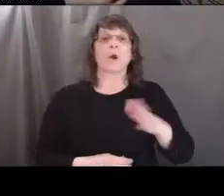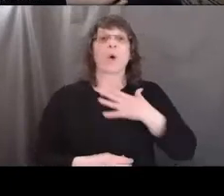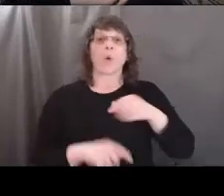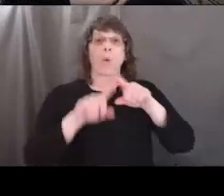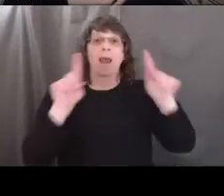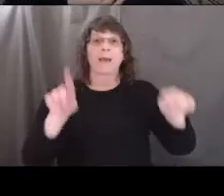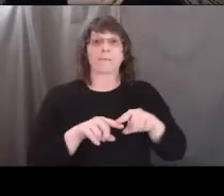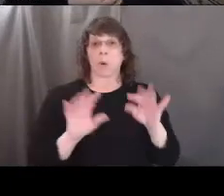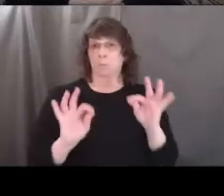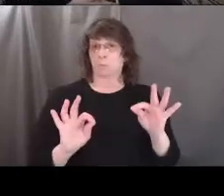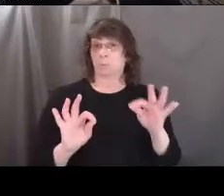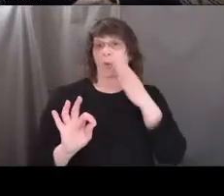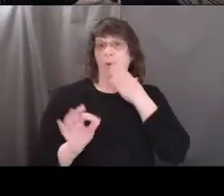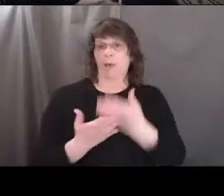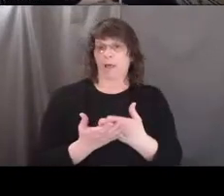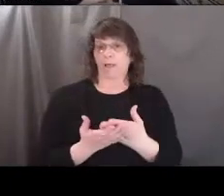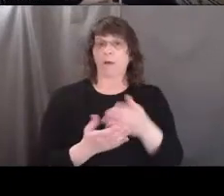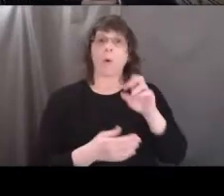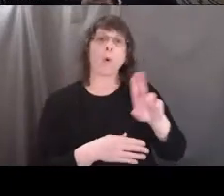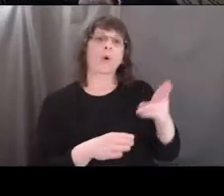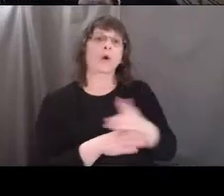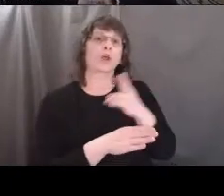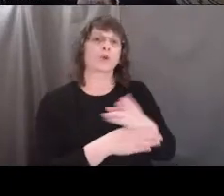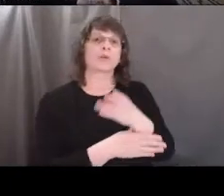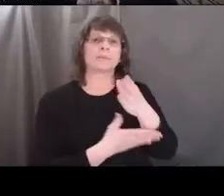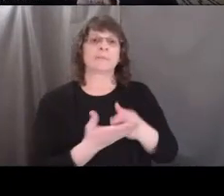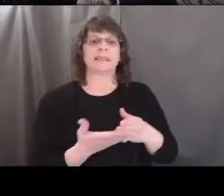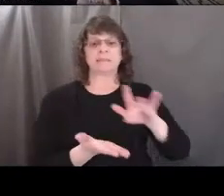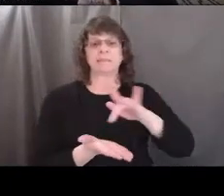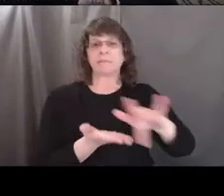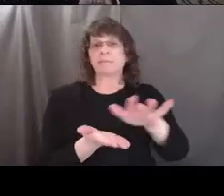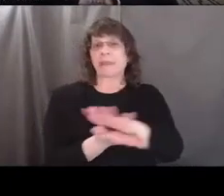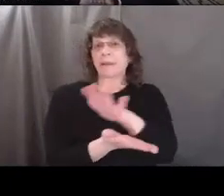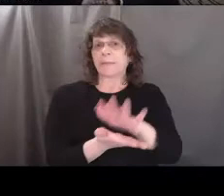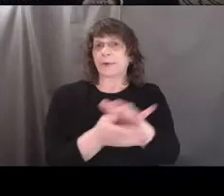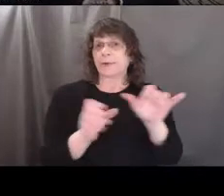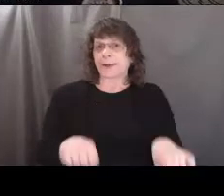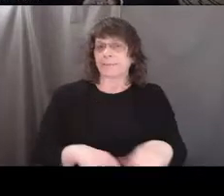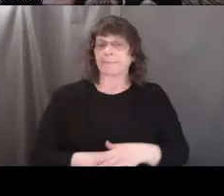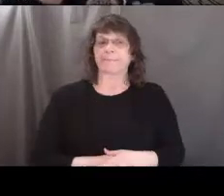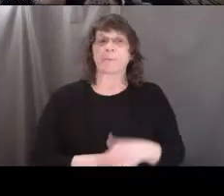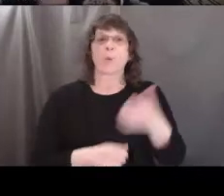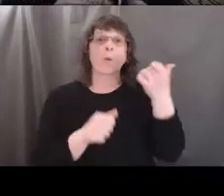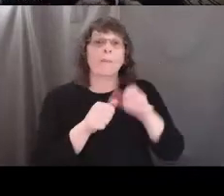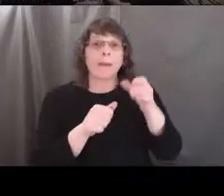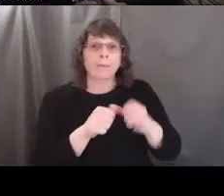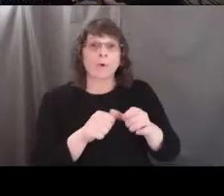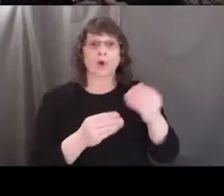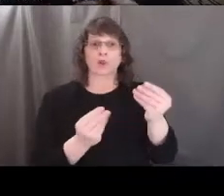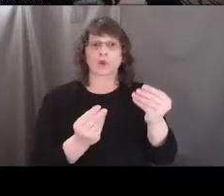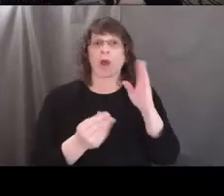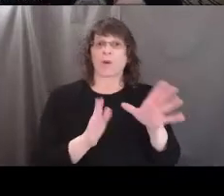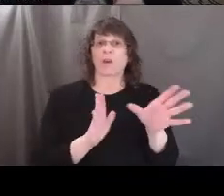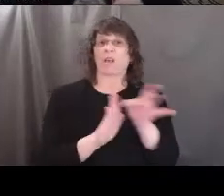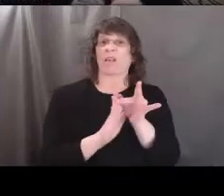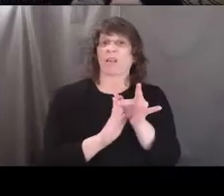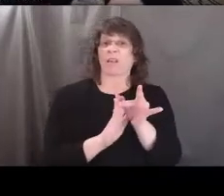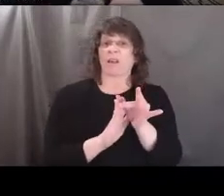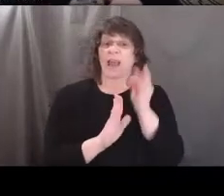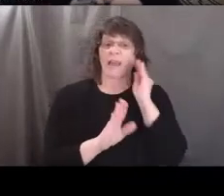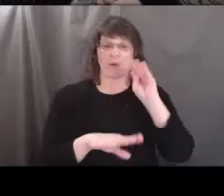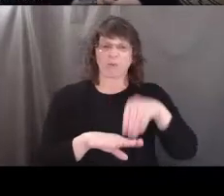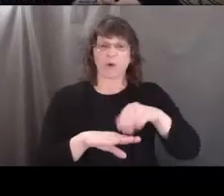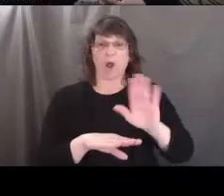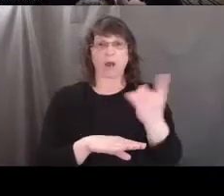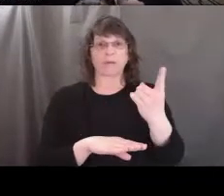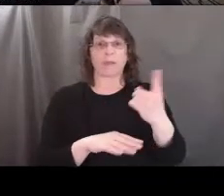would work well, or you could use a piece of blank paper. Please remember that soil will stain, so putting it on anything